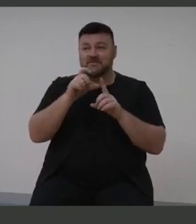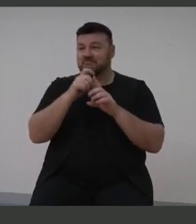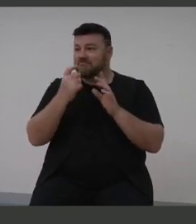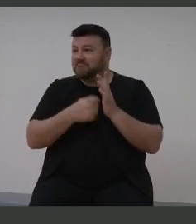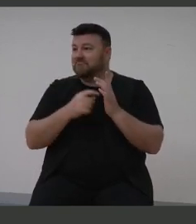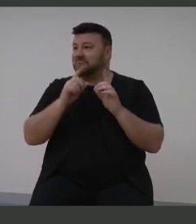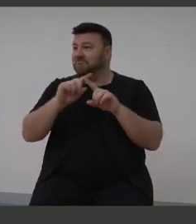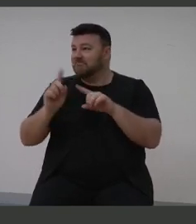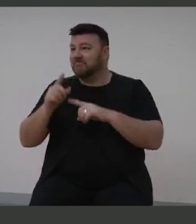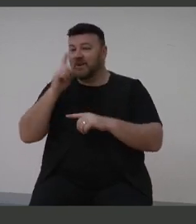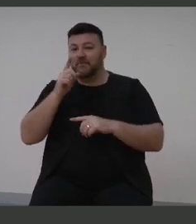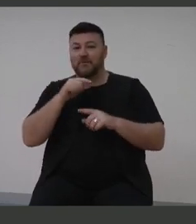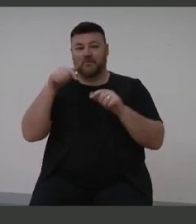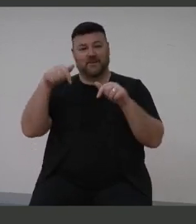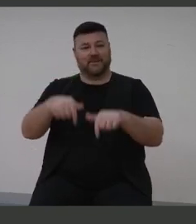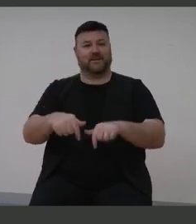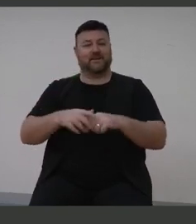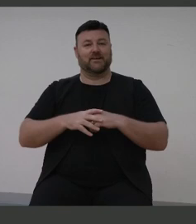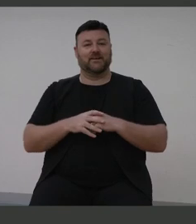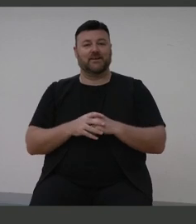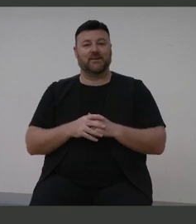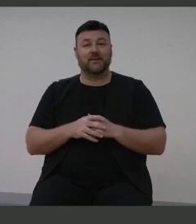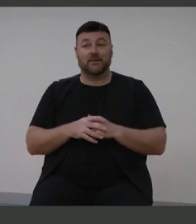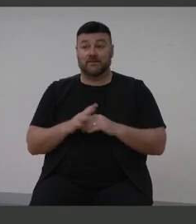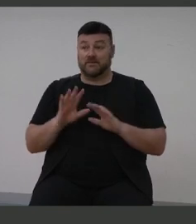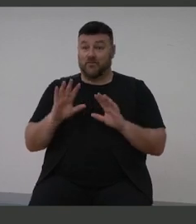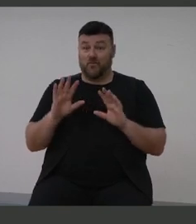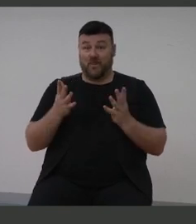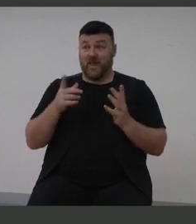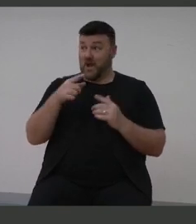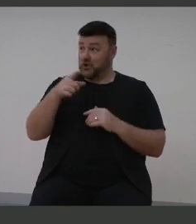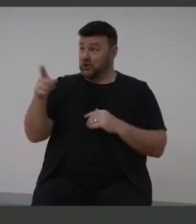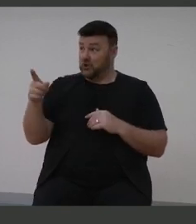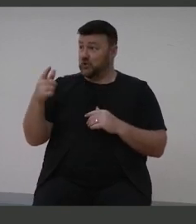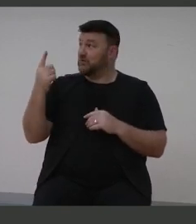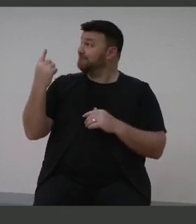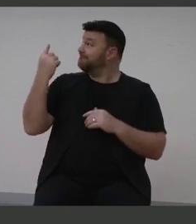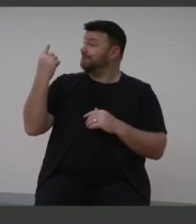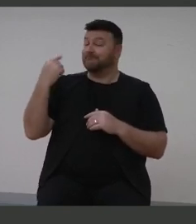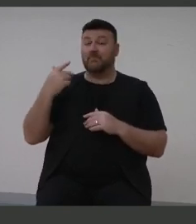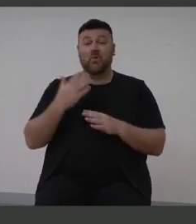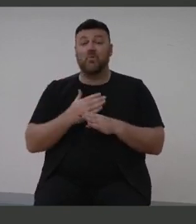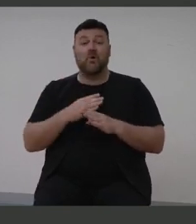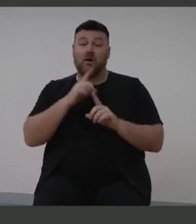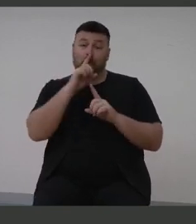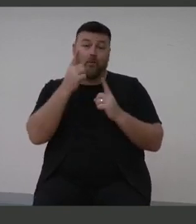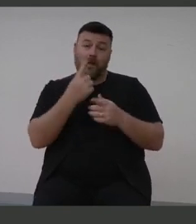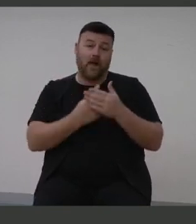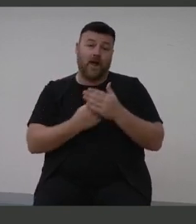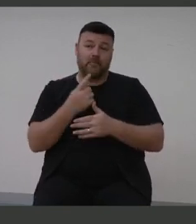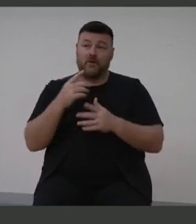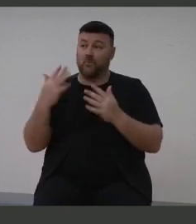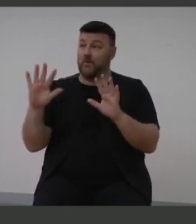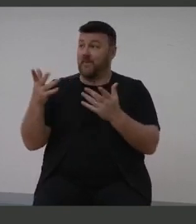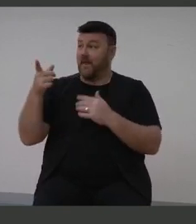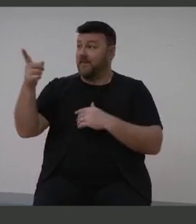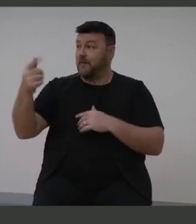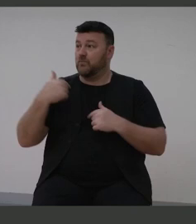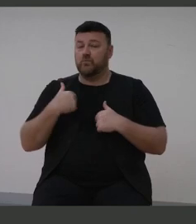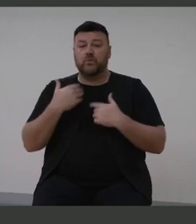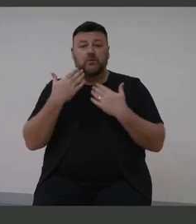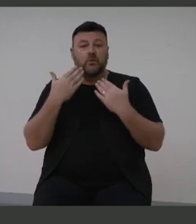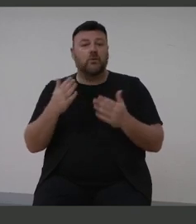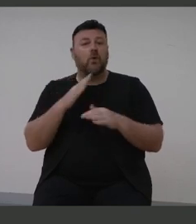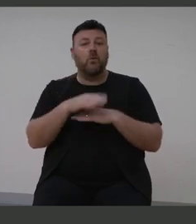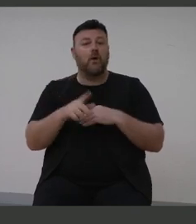without them, this work would not be done. Without them, we wouldn't know the incidence or prevalence